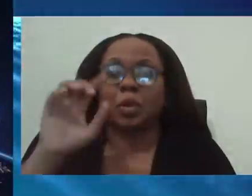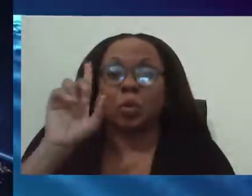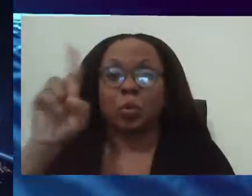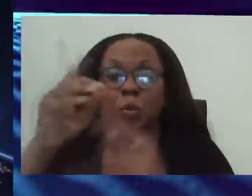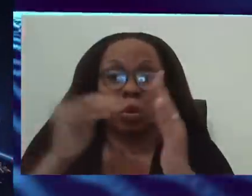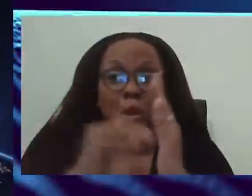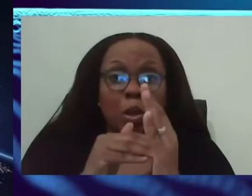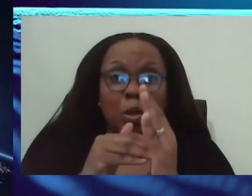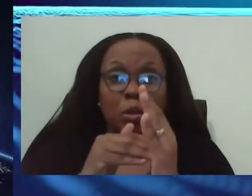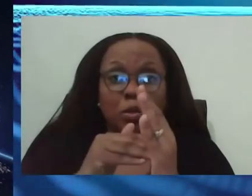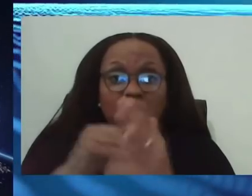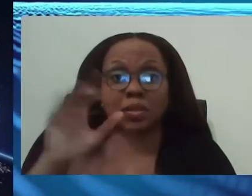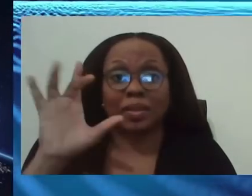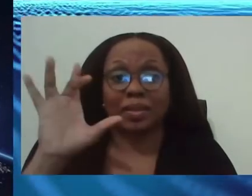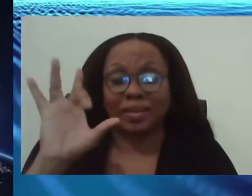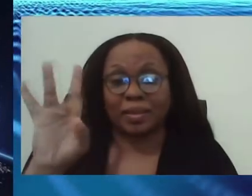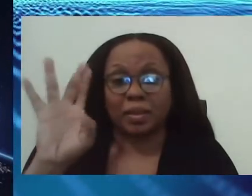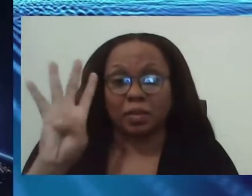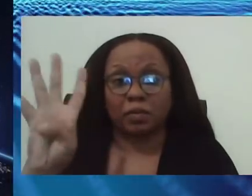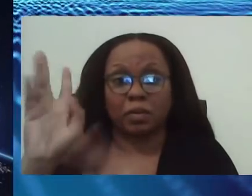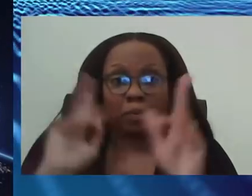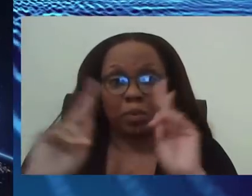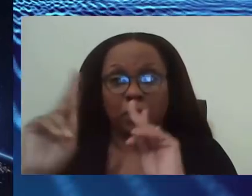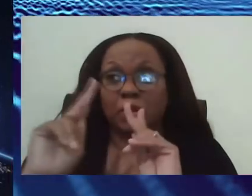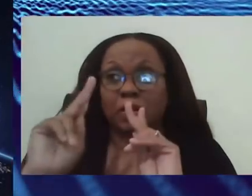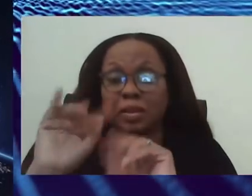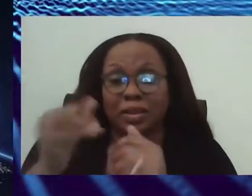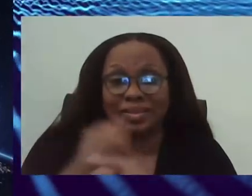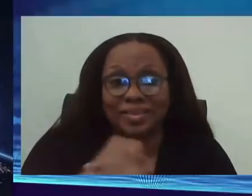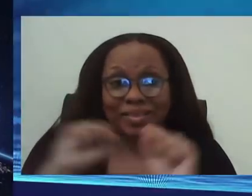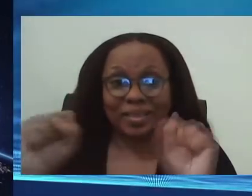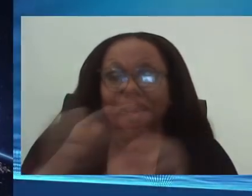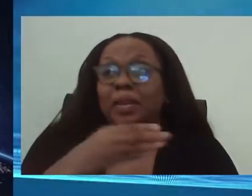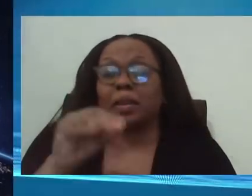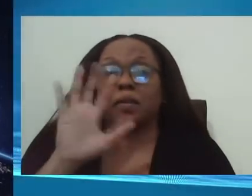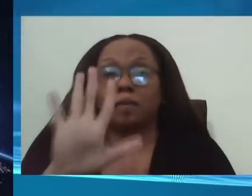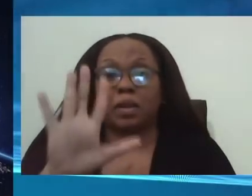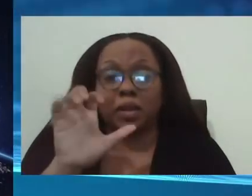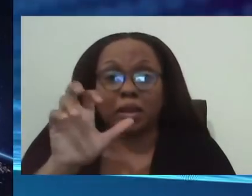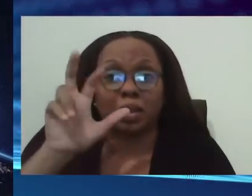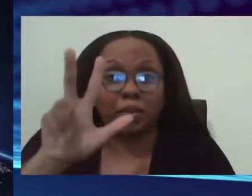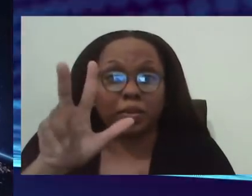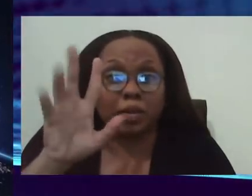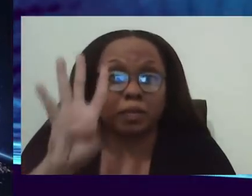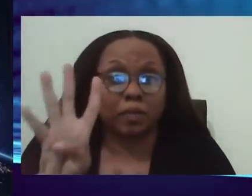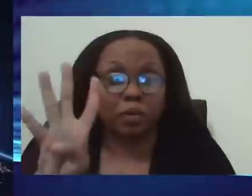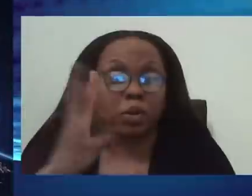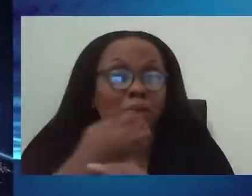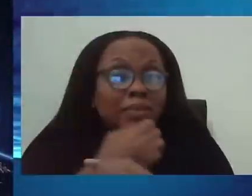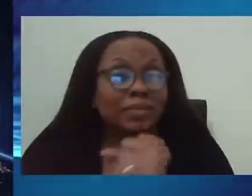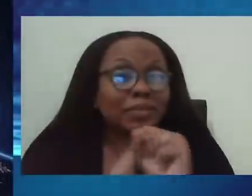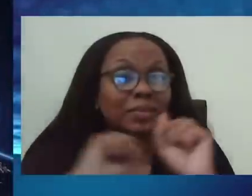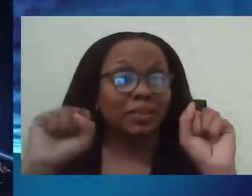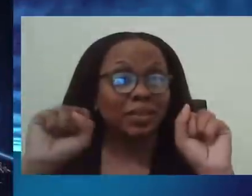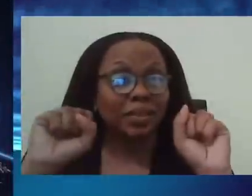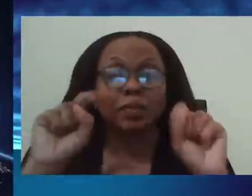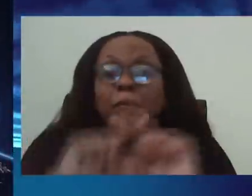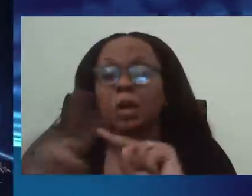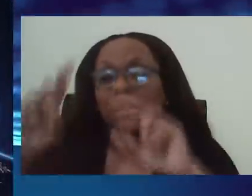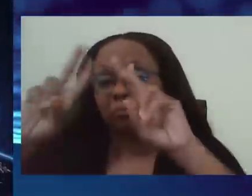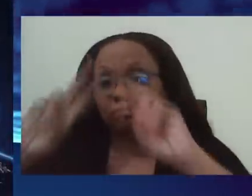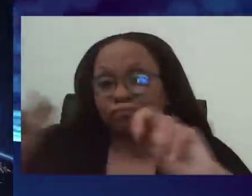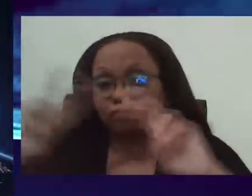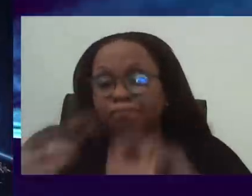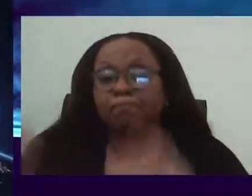are safe and an additional 534 who are safe and are being actively reassessed just to